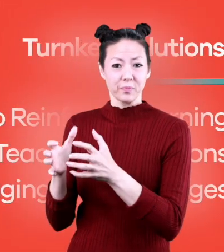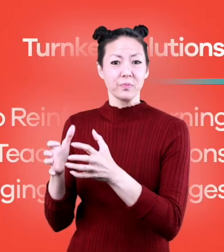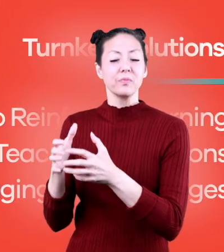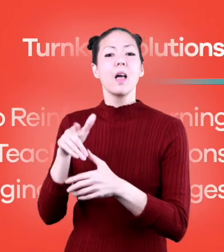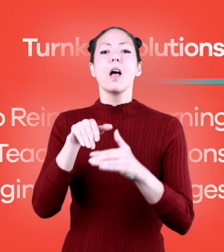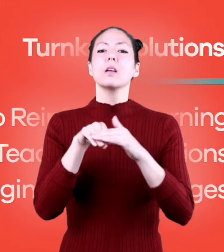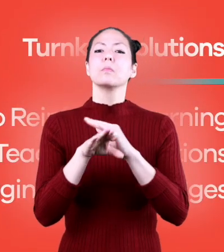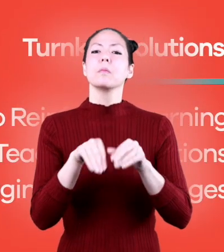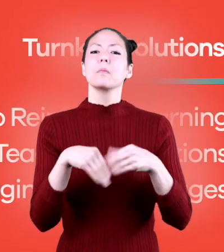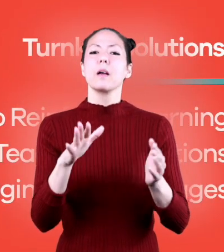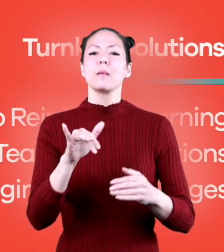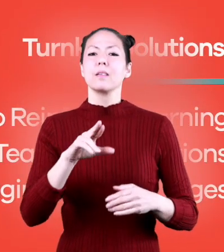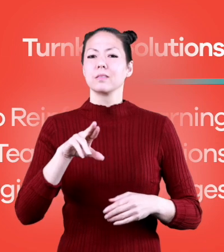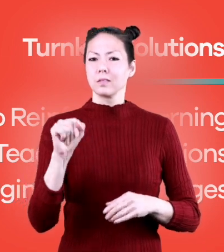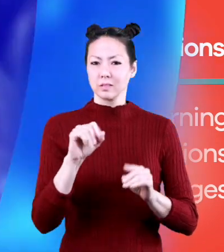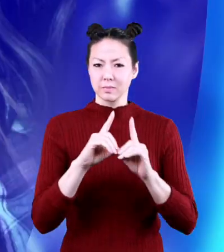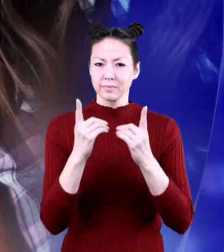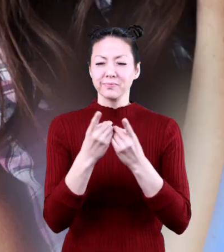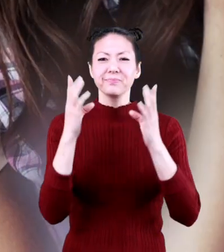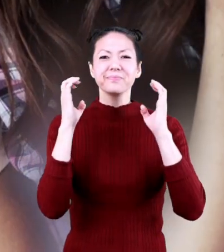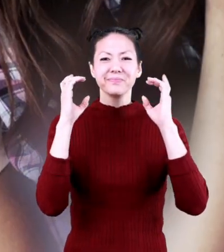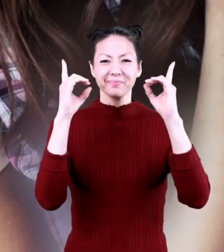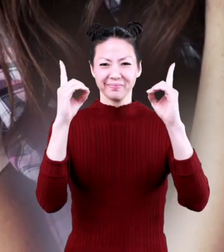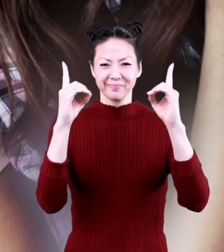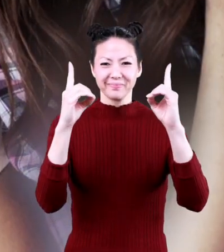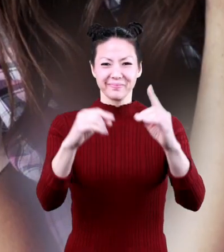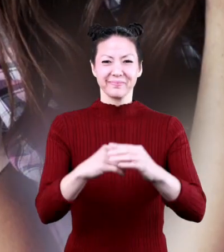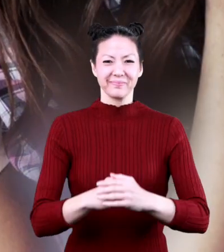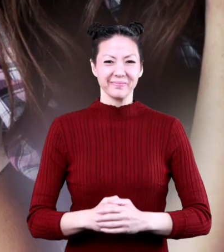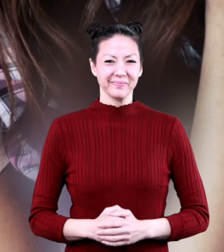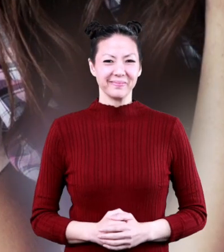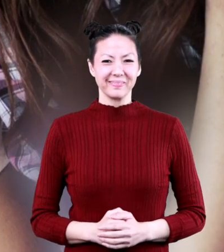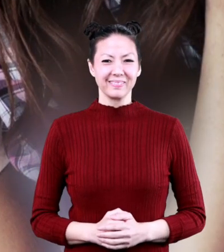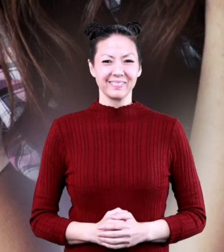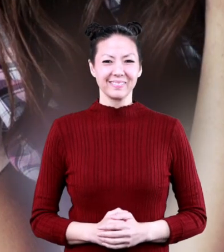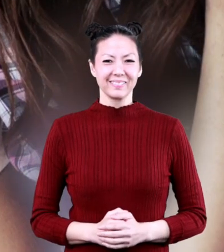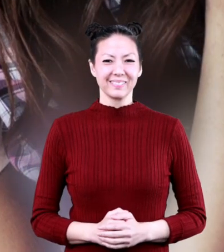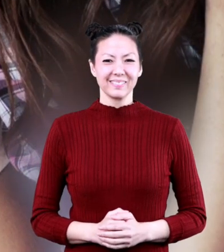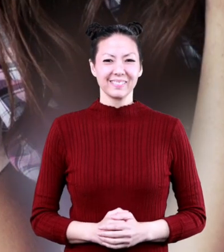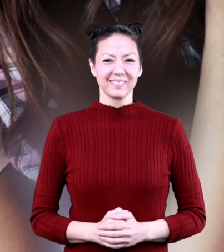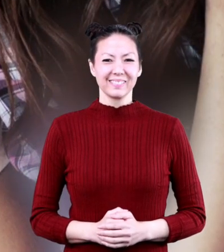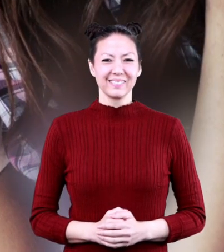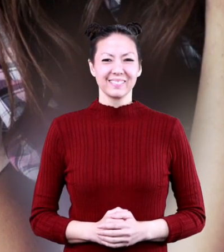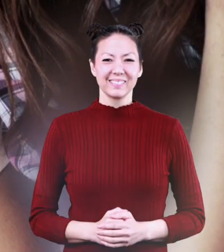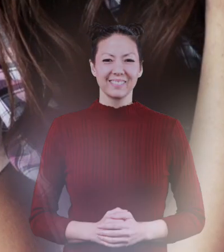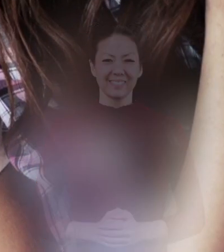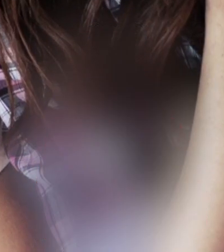homeschoolers friendly we or we and we Thank you.